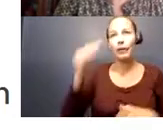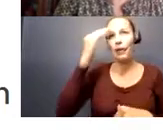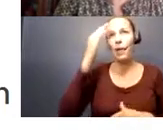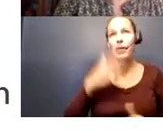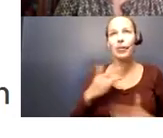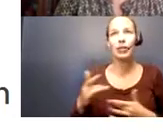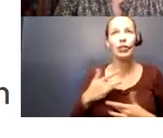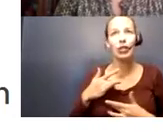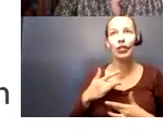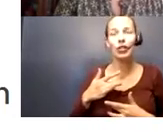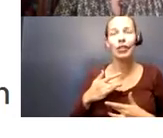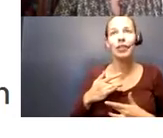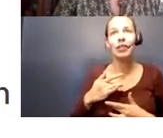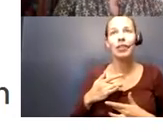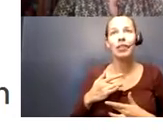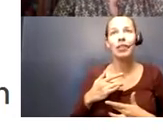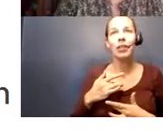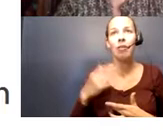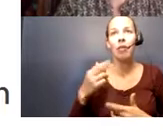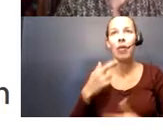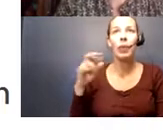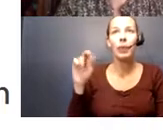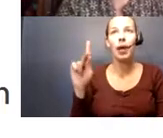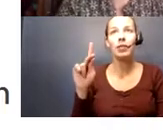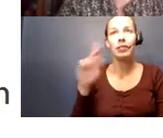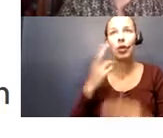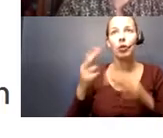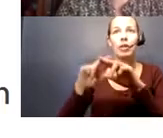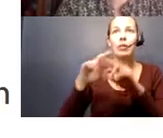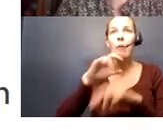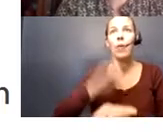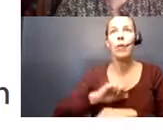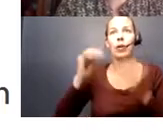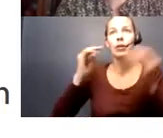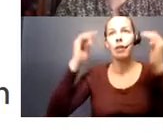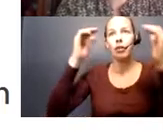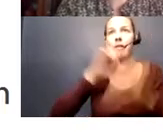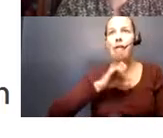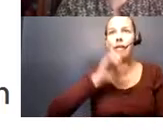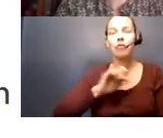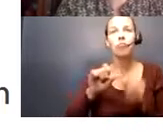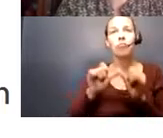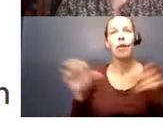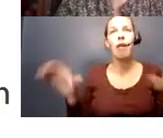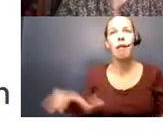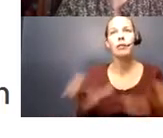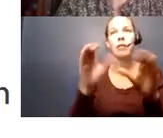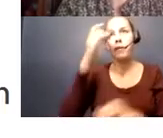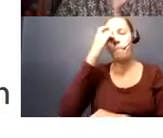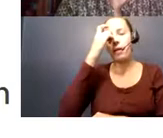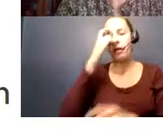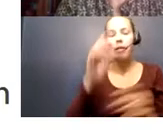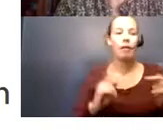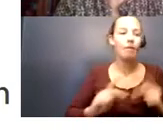the risk of dementia increasing as older adults age. So, keeping them active mentally, keeping them active physically.